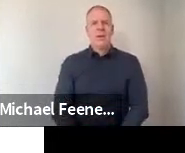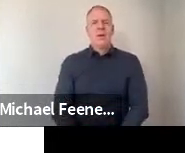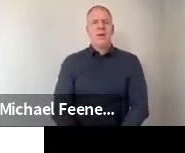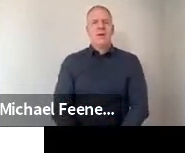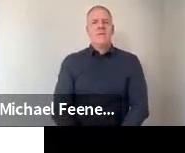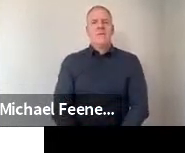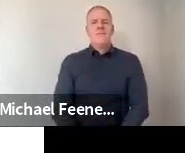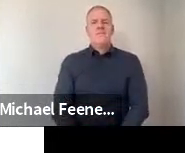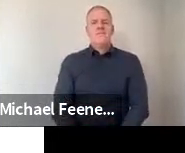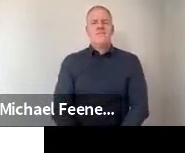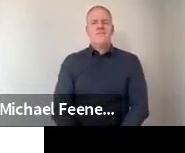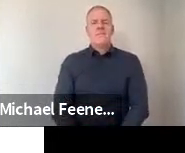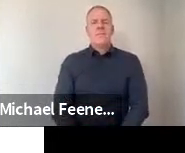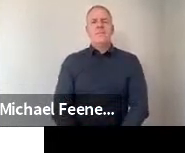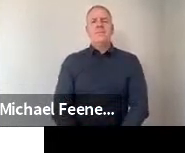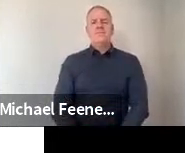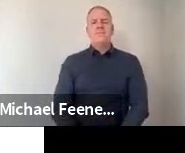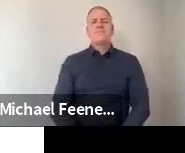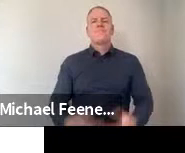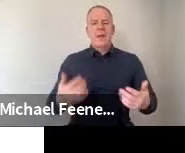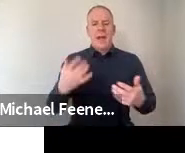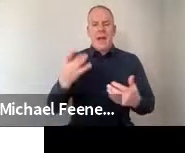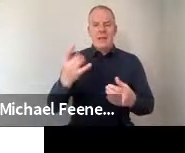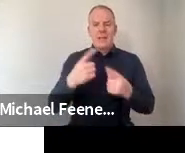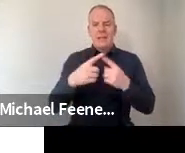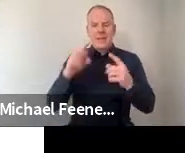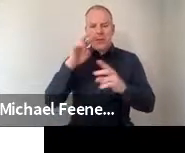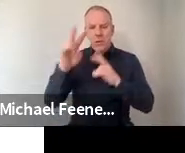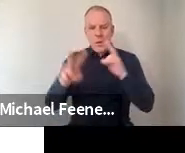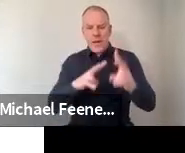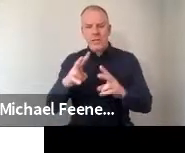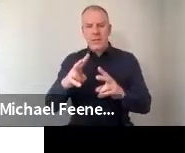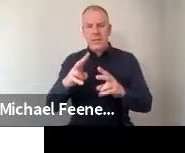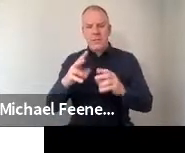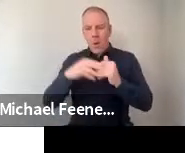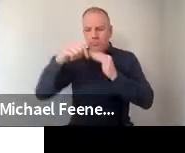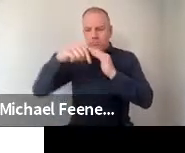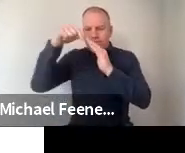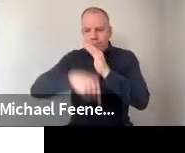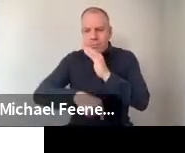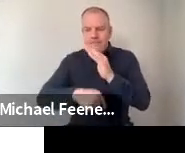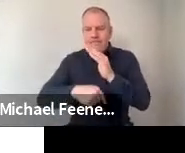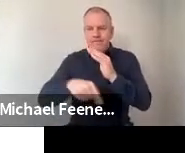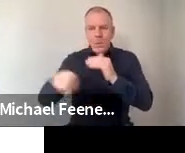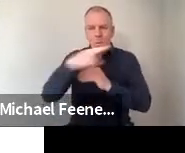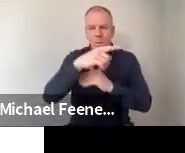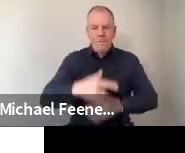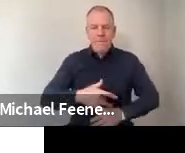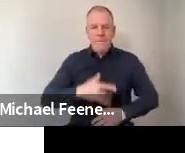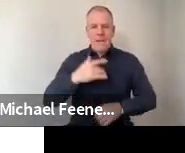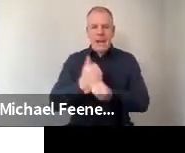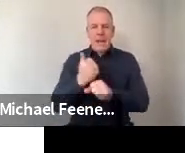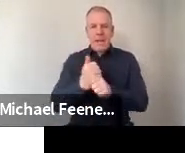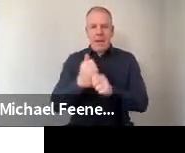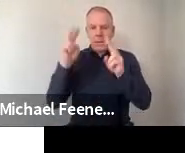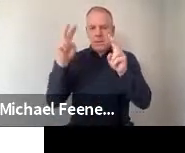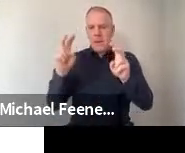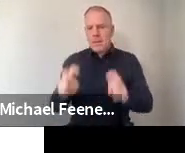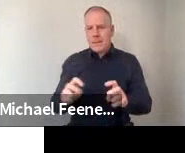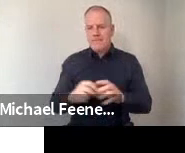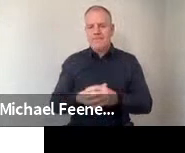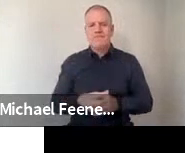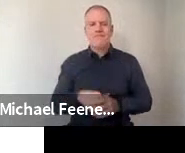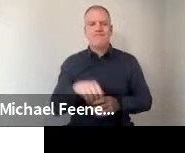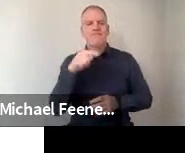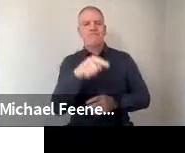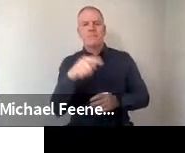asked some questions in different ways so that we can really probe for what do people feel about these topics. So this